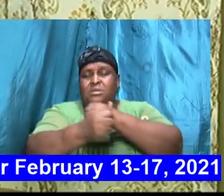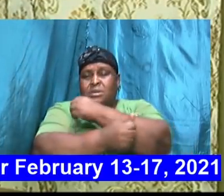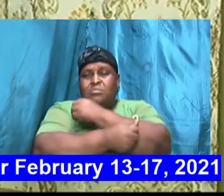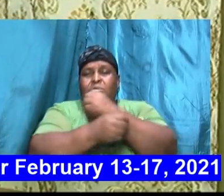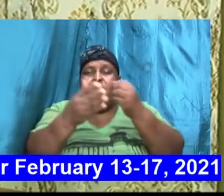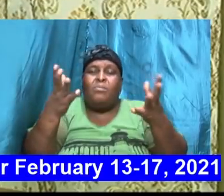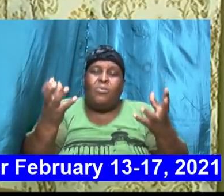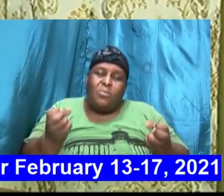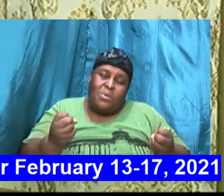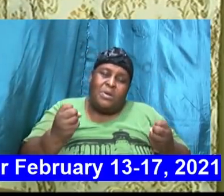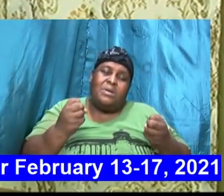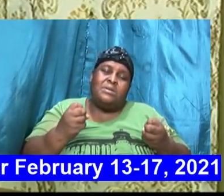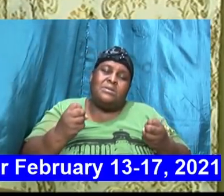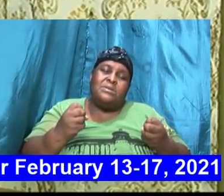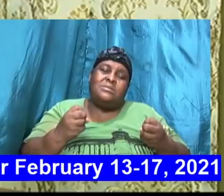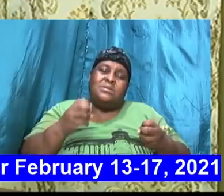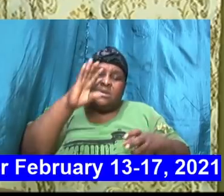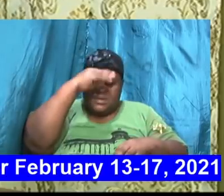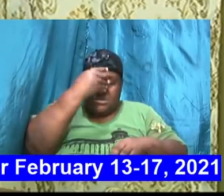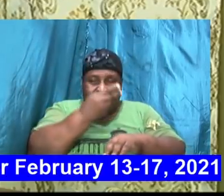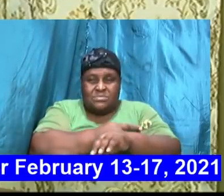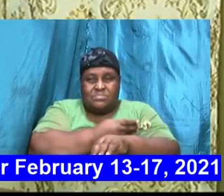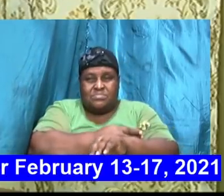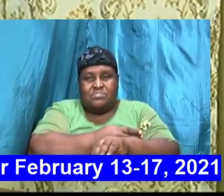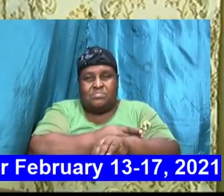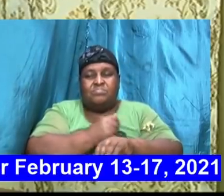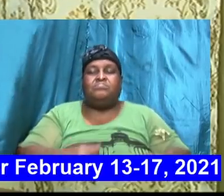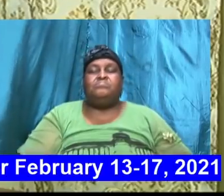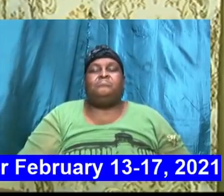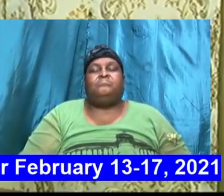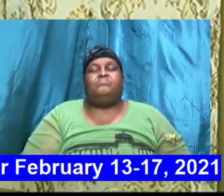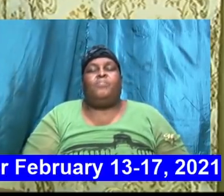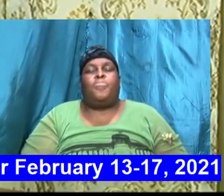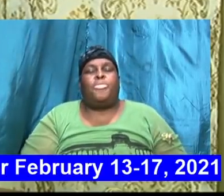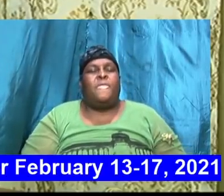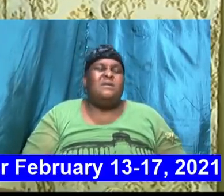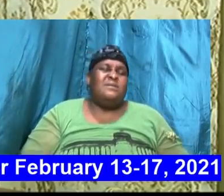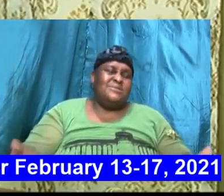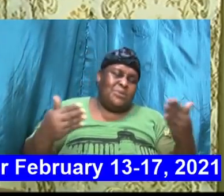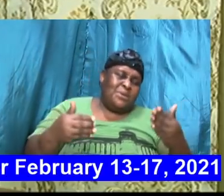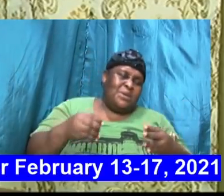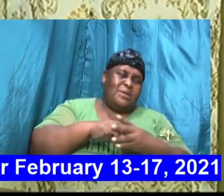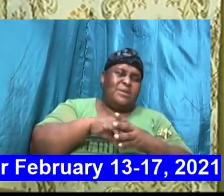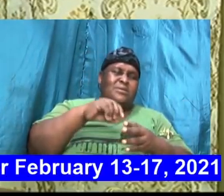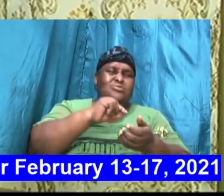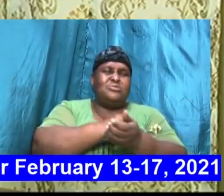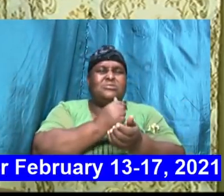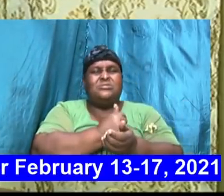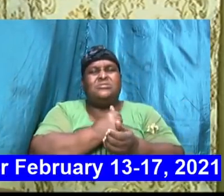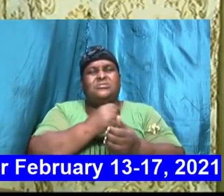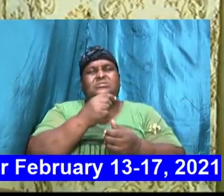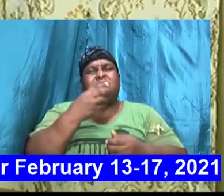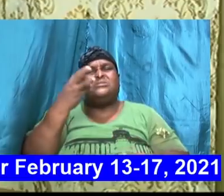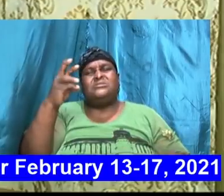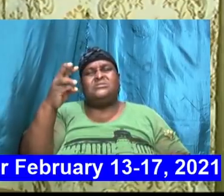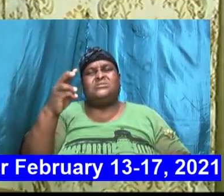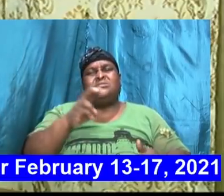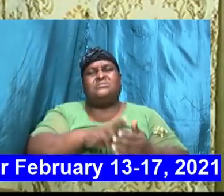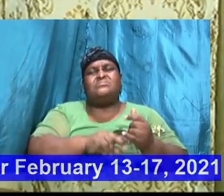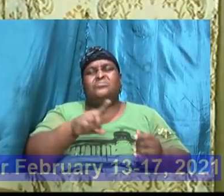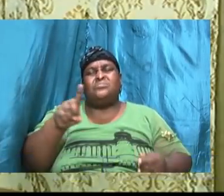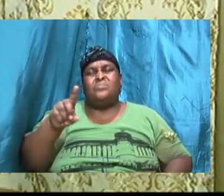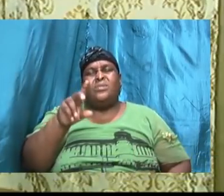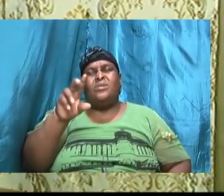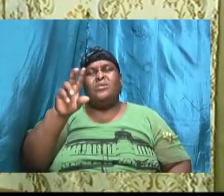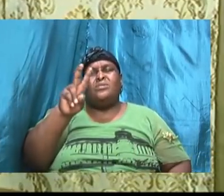and he followed God so here in Genesis chapter 16 2 to 6